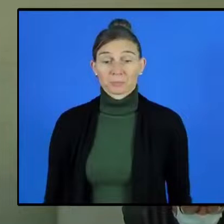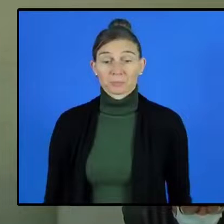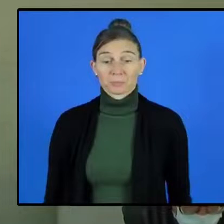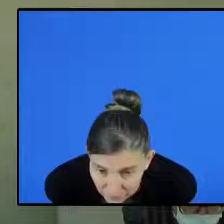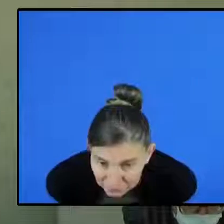Republic.